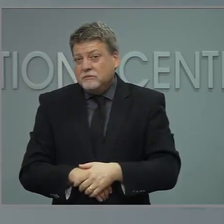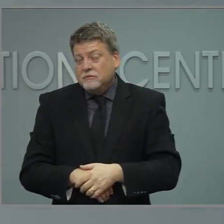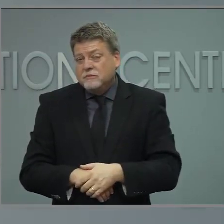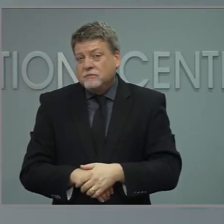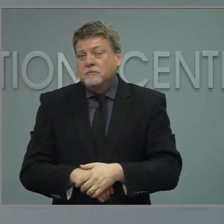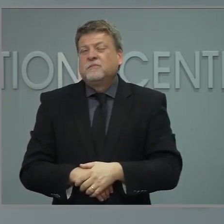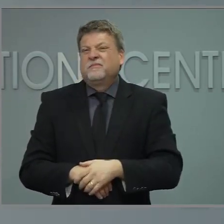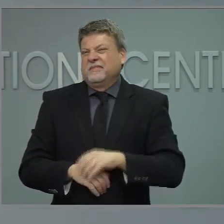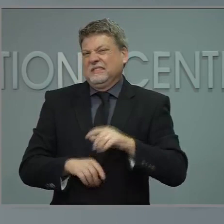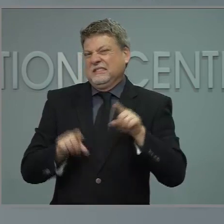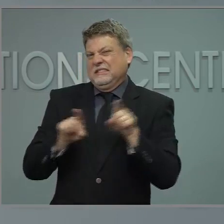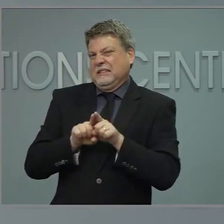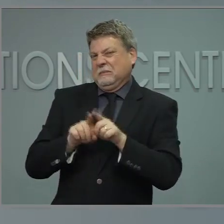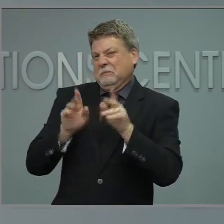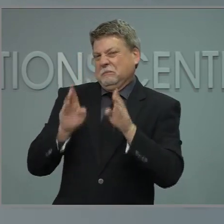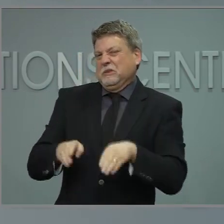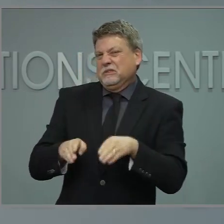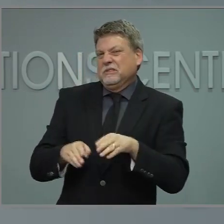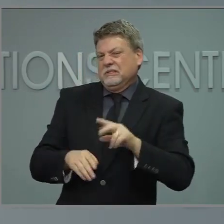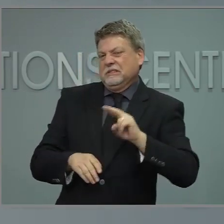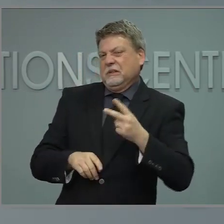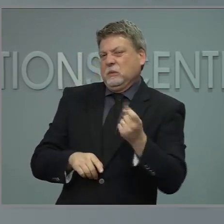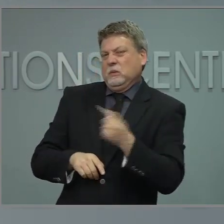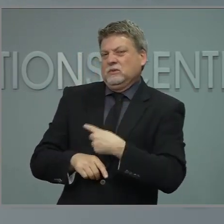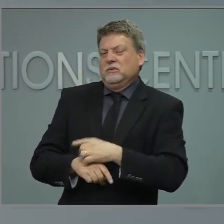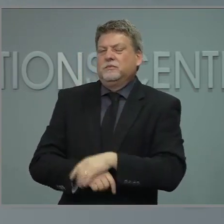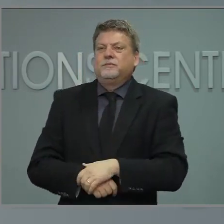We have a follow up. Tina Terry, WSOC.